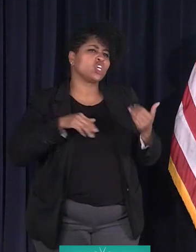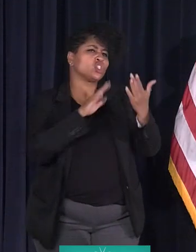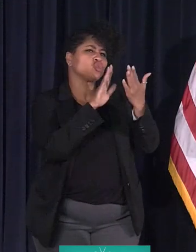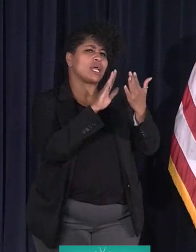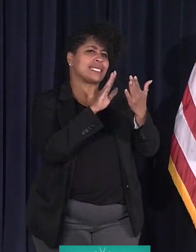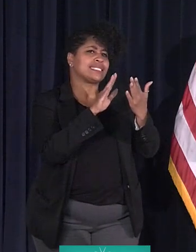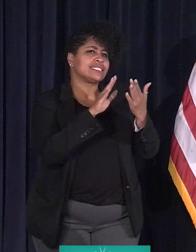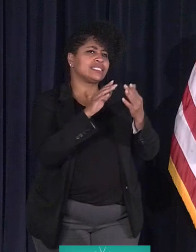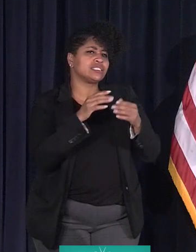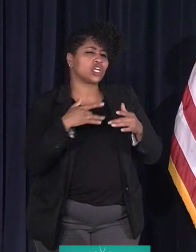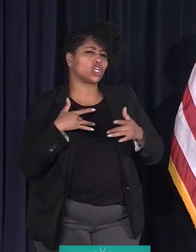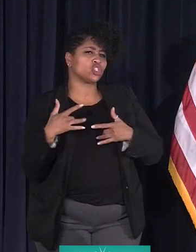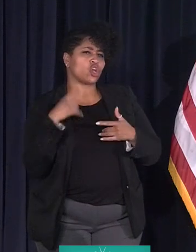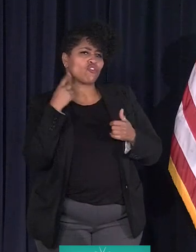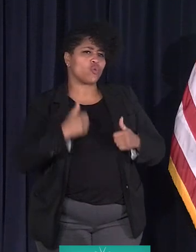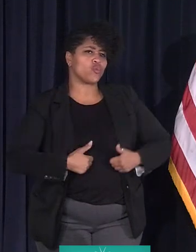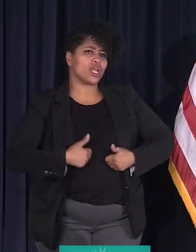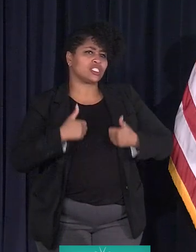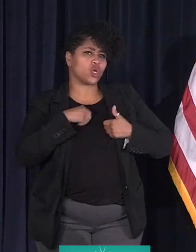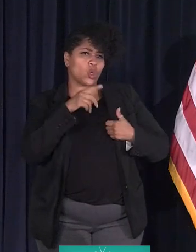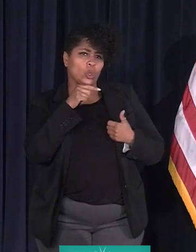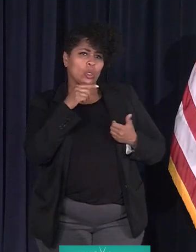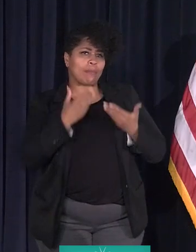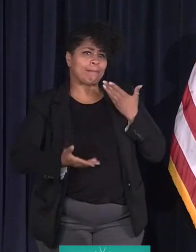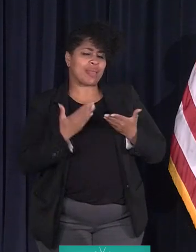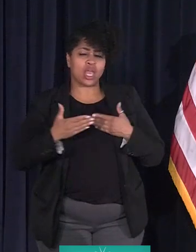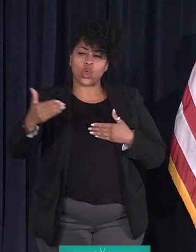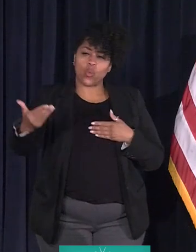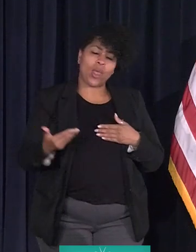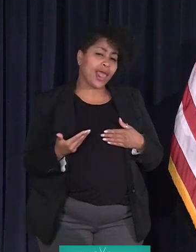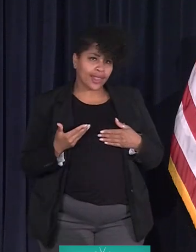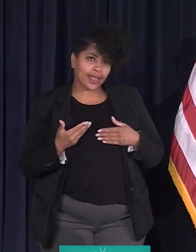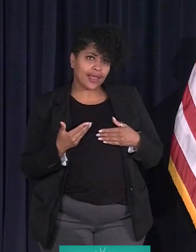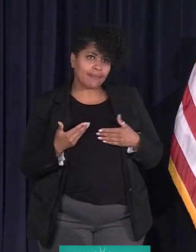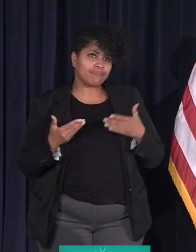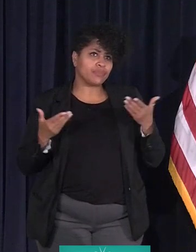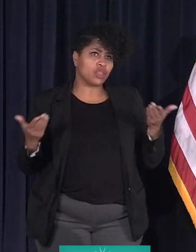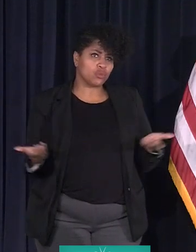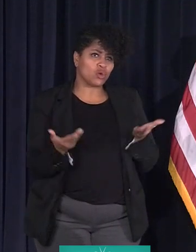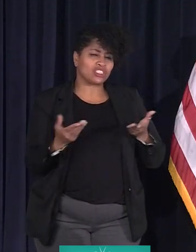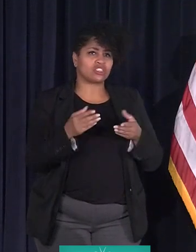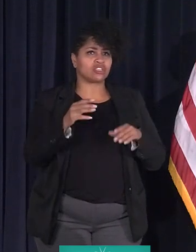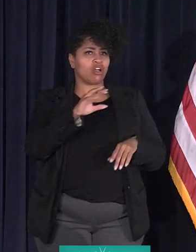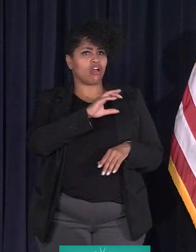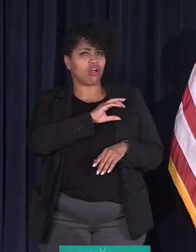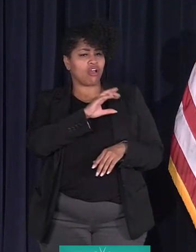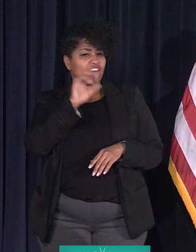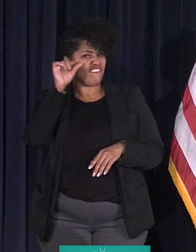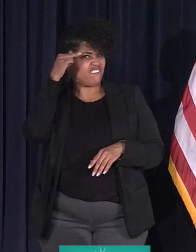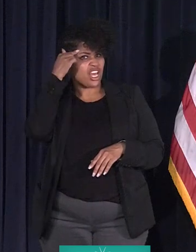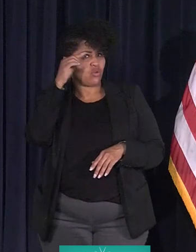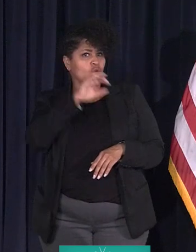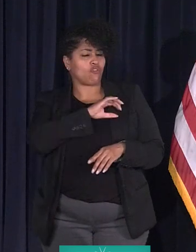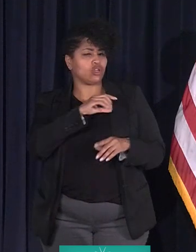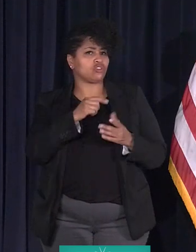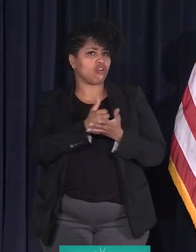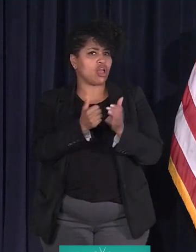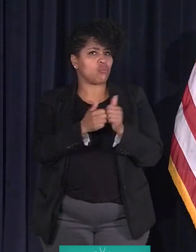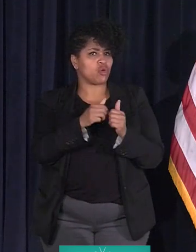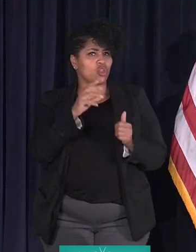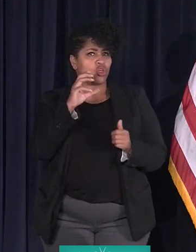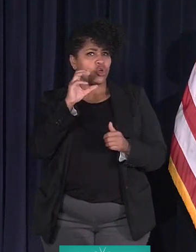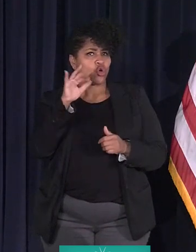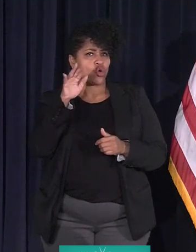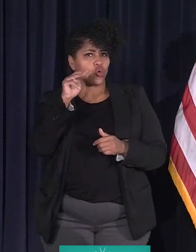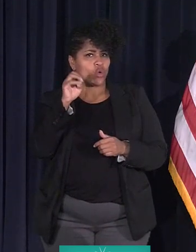concerns of residents who may welcome the presence of federal officers to assist with crime but also worry that